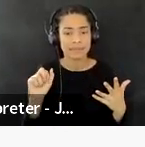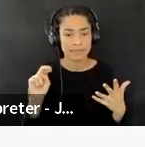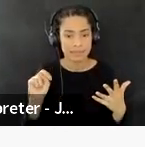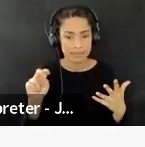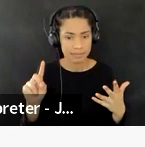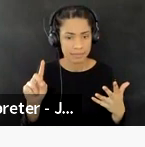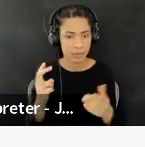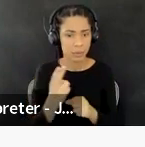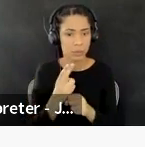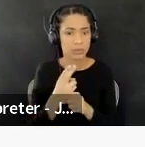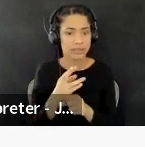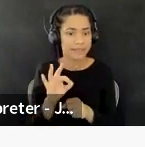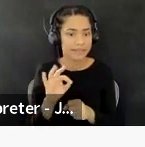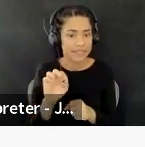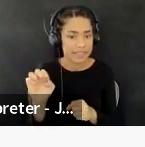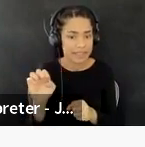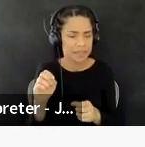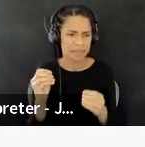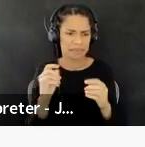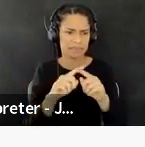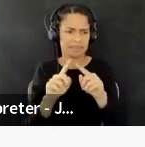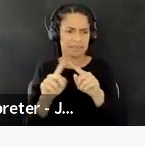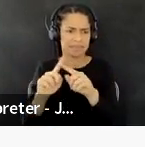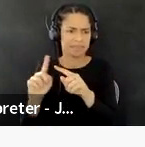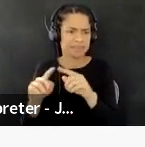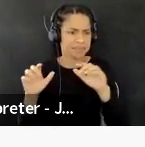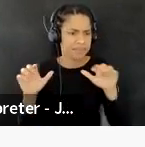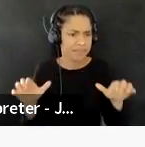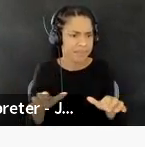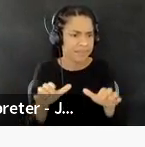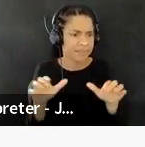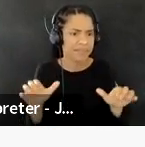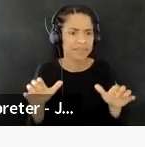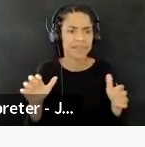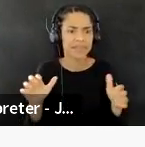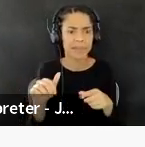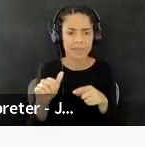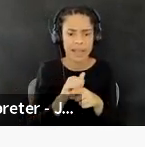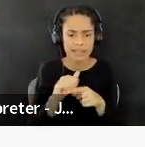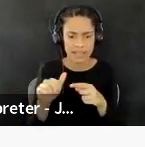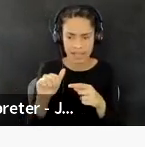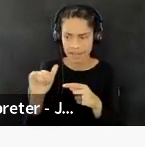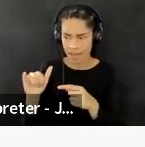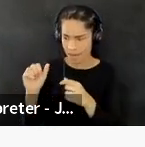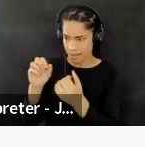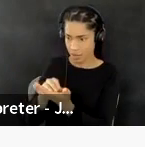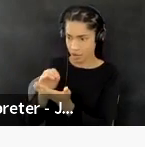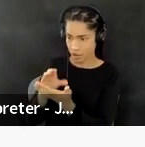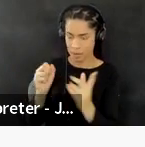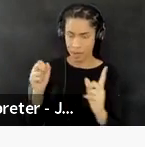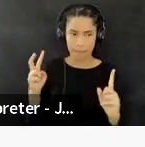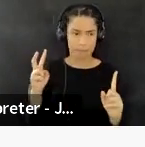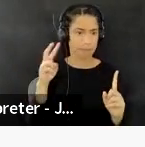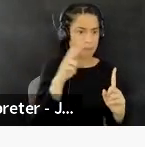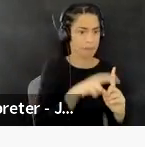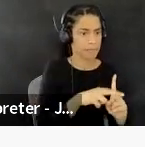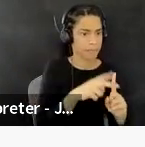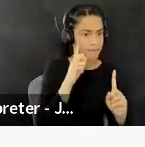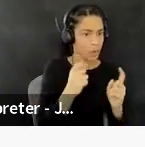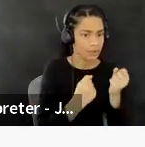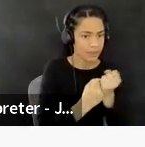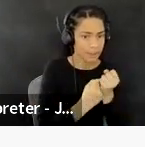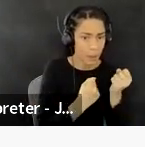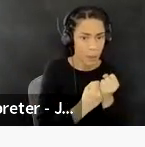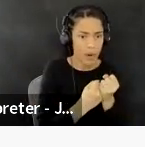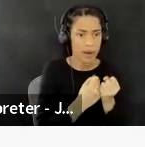realms of action and practice that organizations can embody and support decolonization. Um,